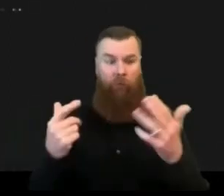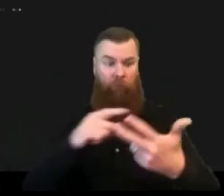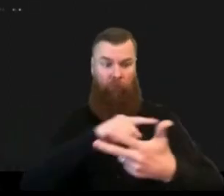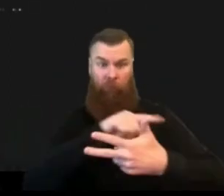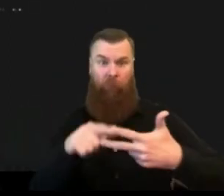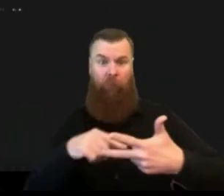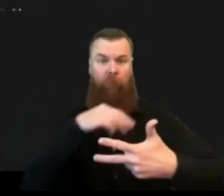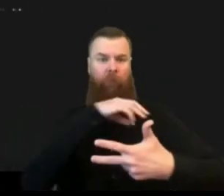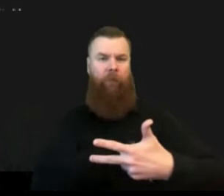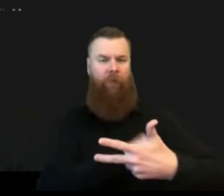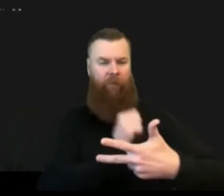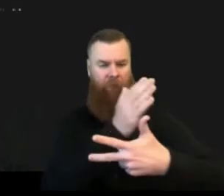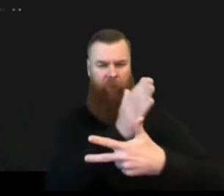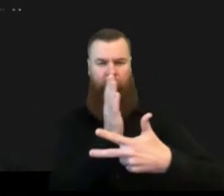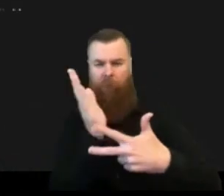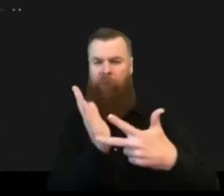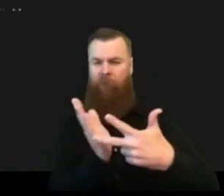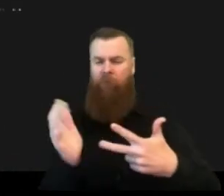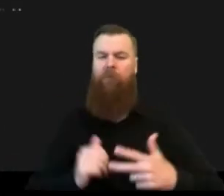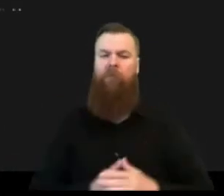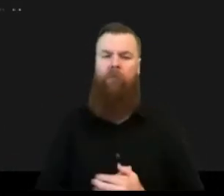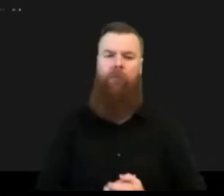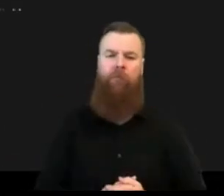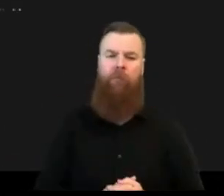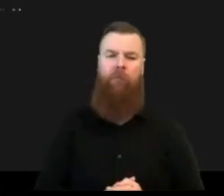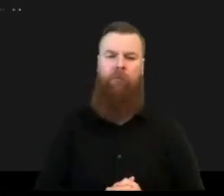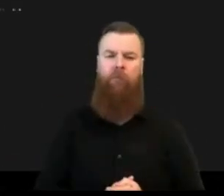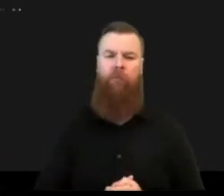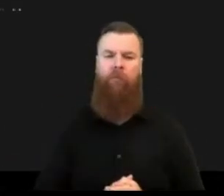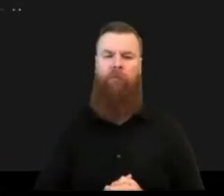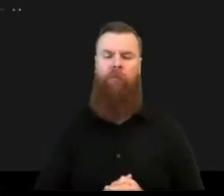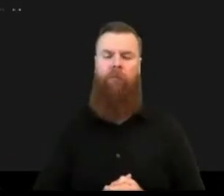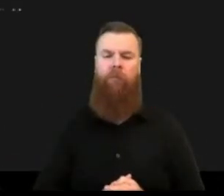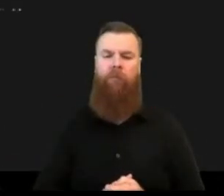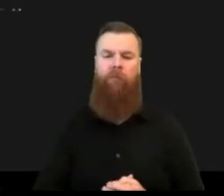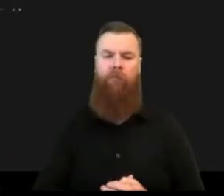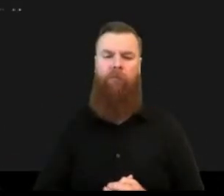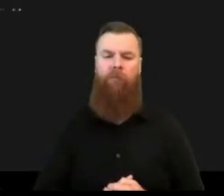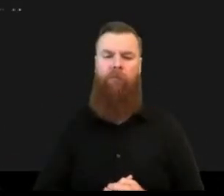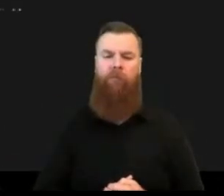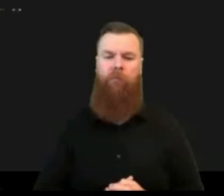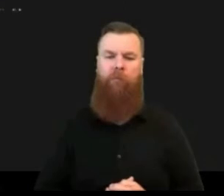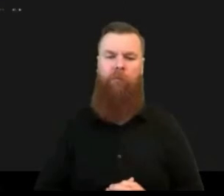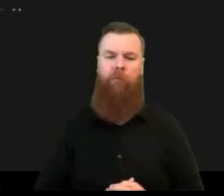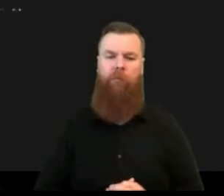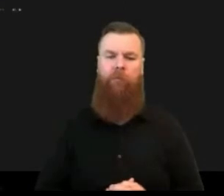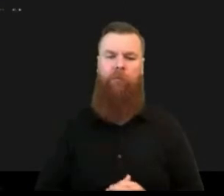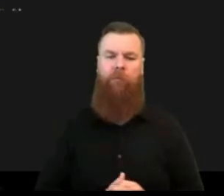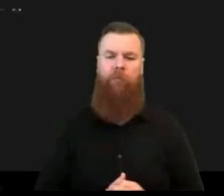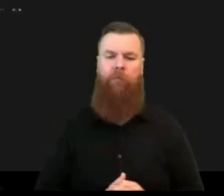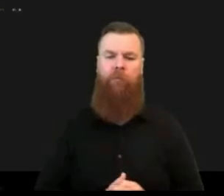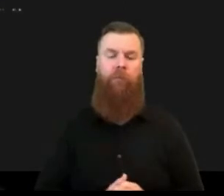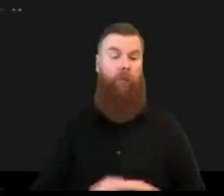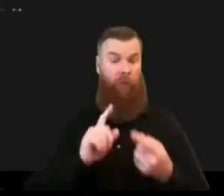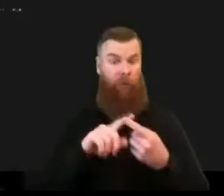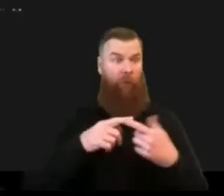levels and it's also part of the uh uh instrument that allow us to uh